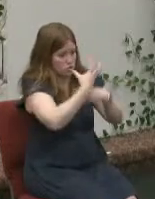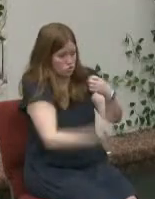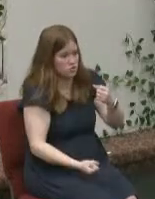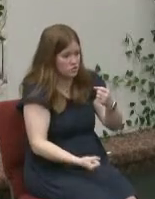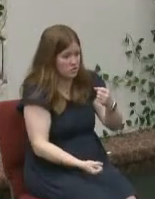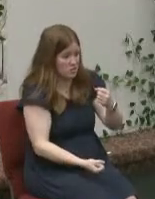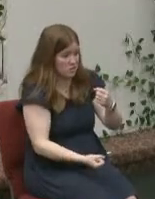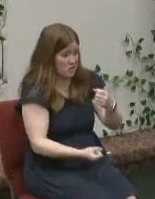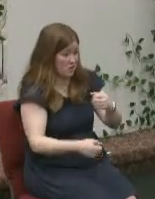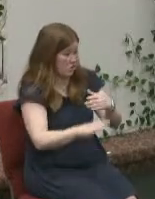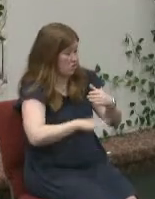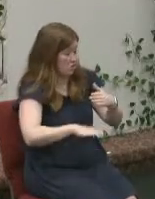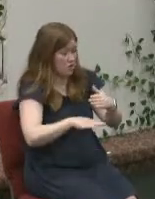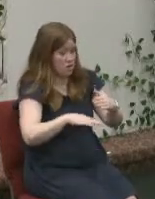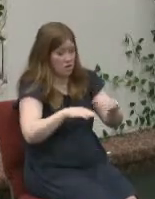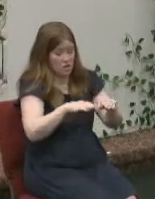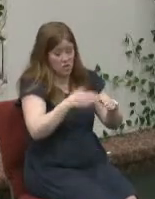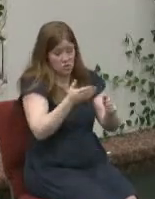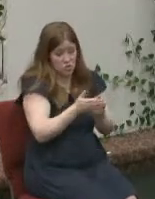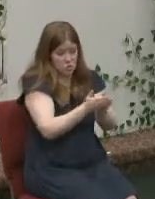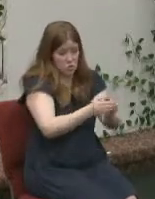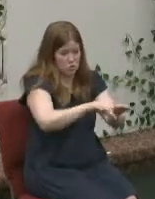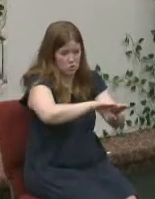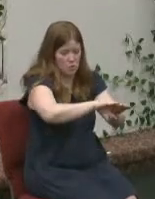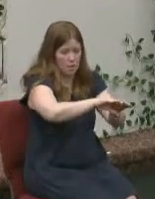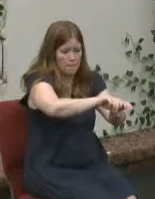point where the canoe bent like a v